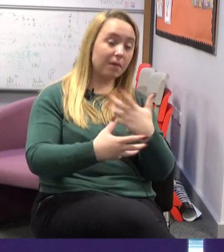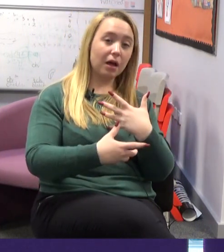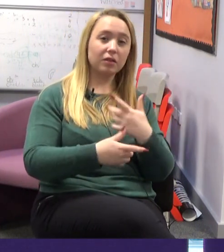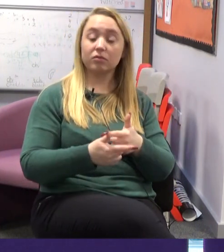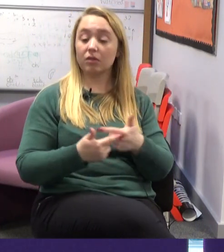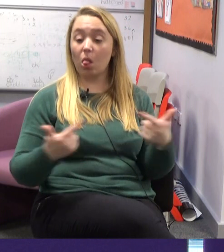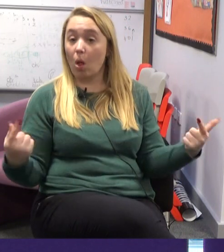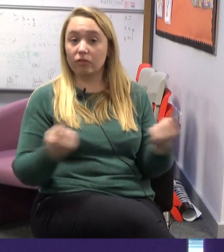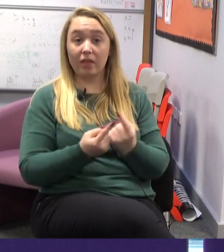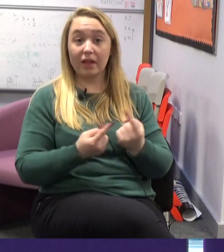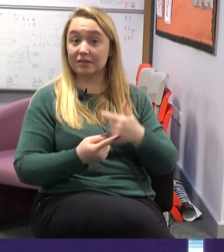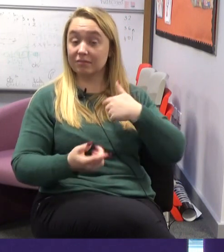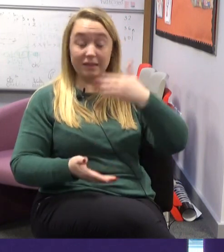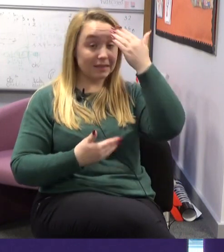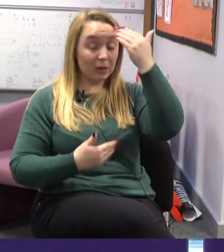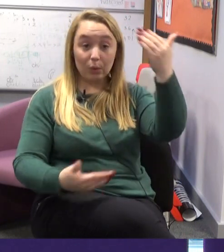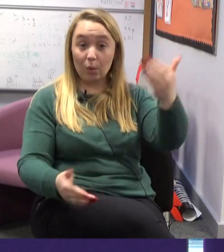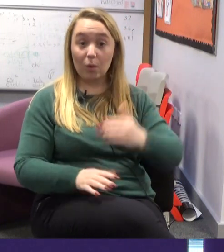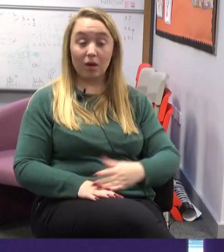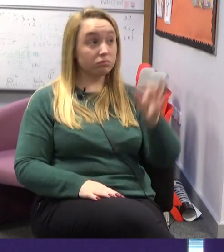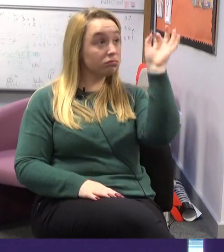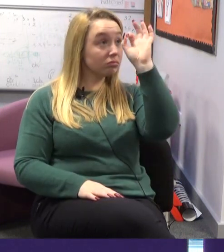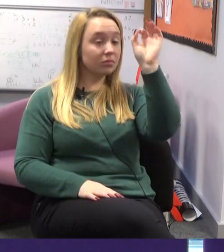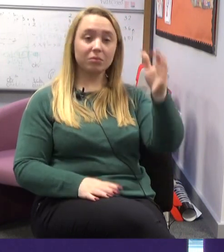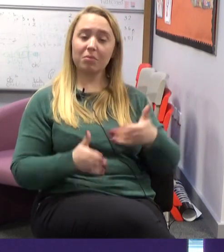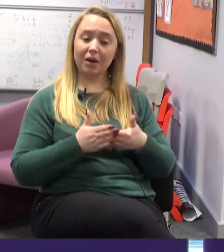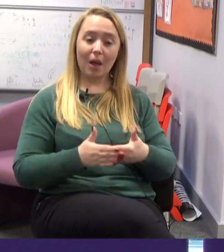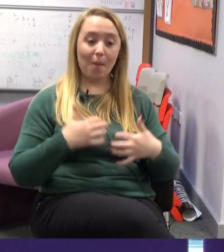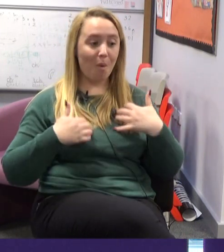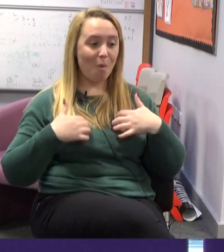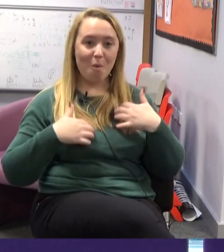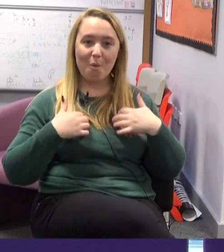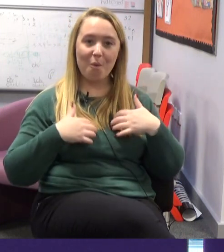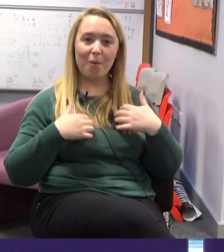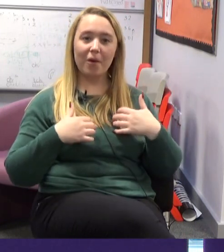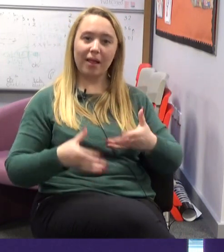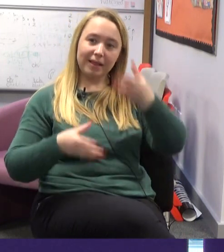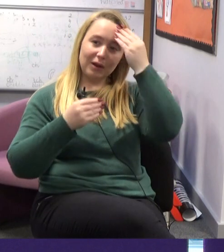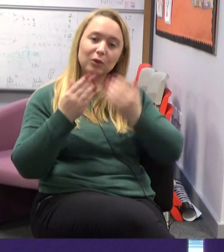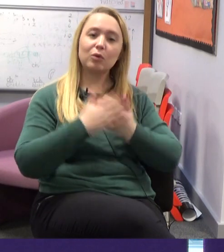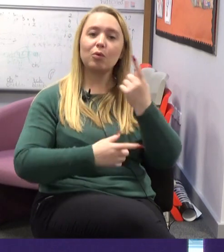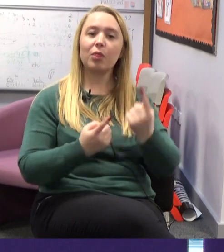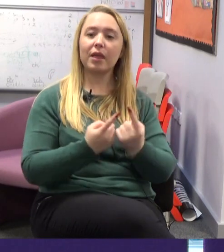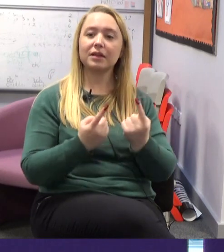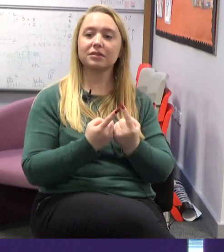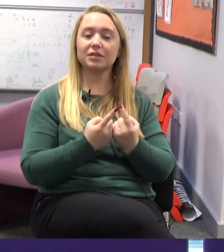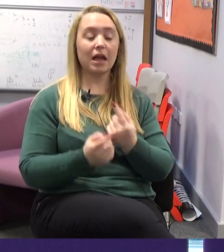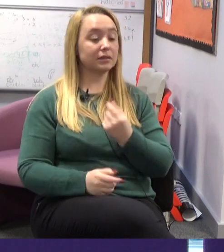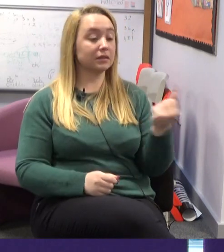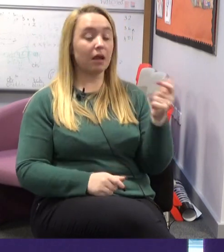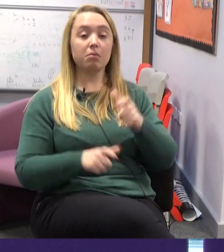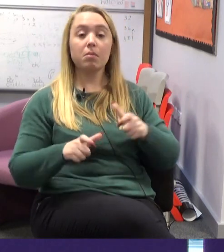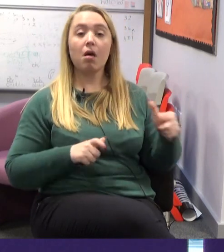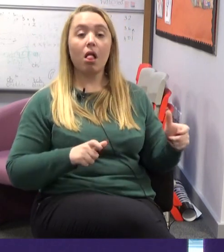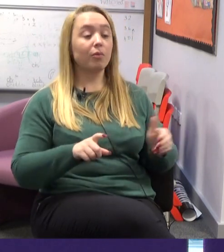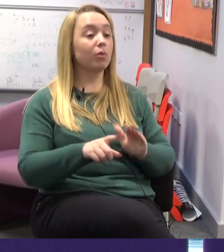You know, parents are feeding back that there's just a lot of stuff they didn't know, they didn't realise and they're finding it really interesting. And